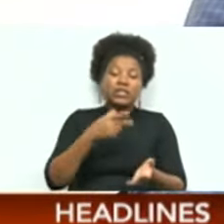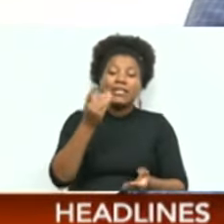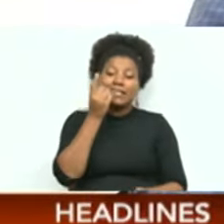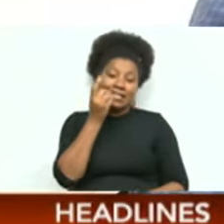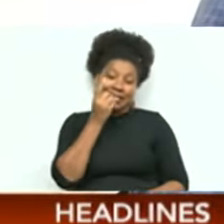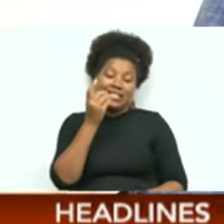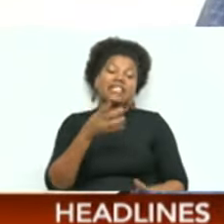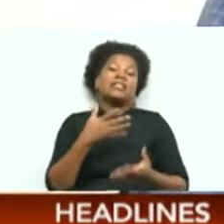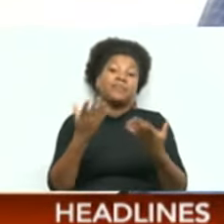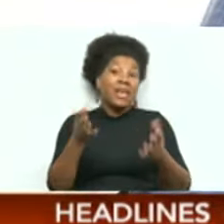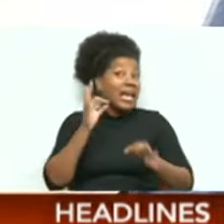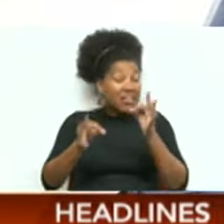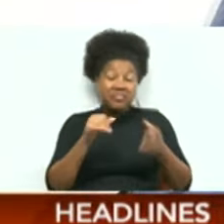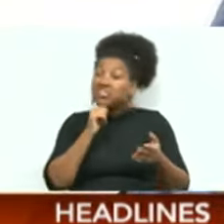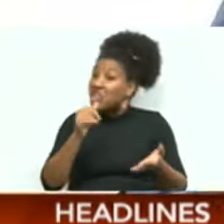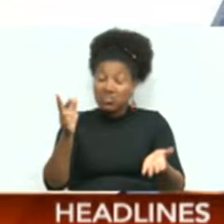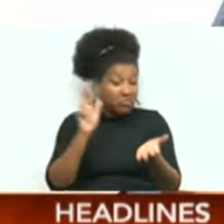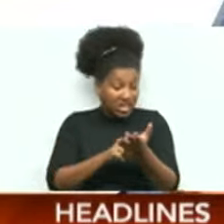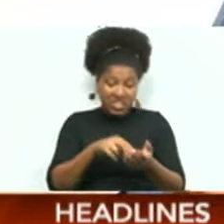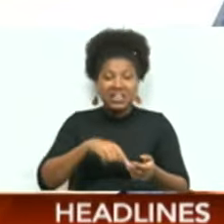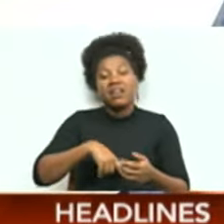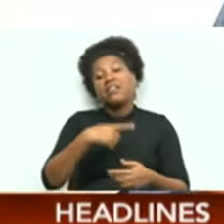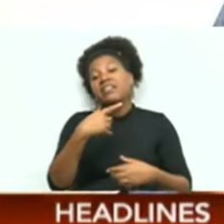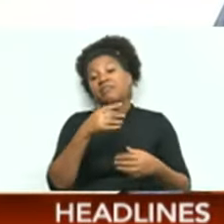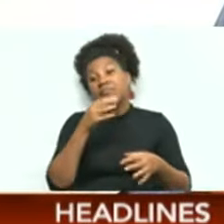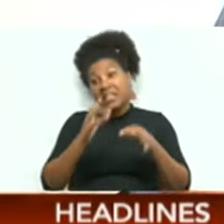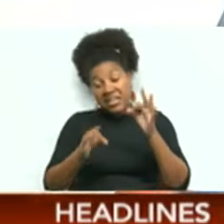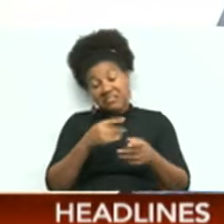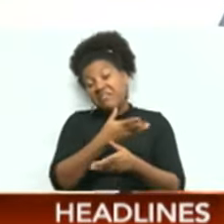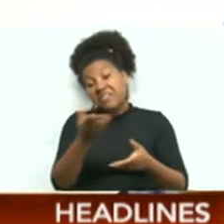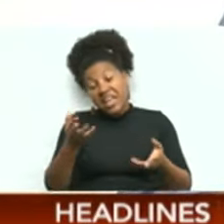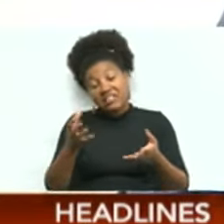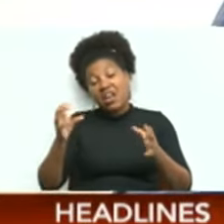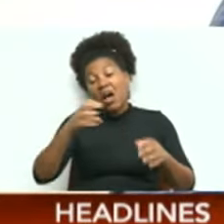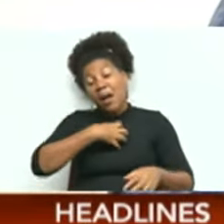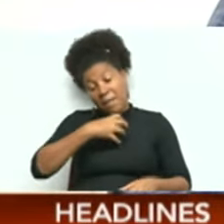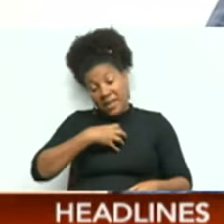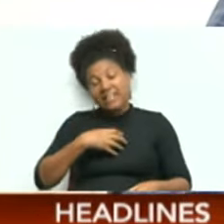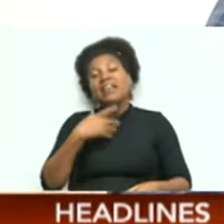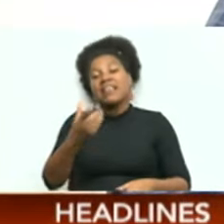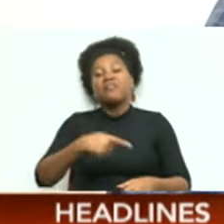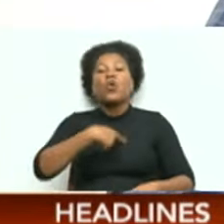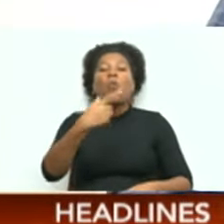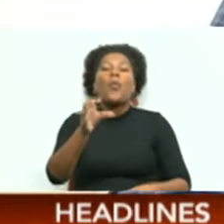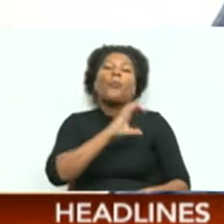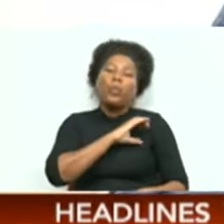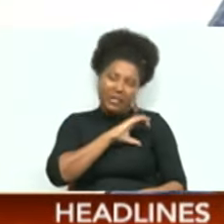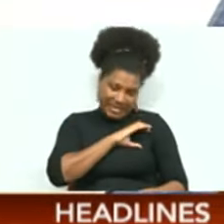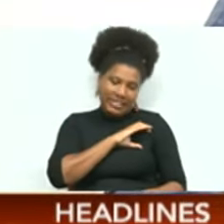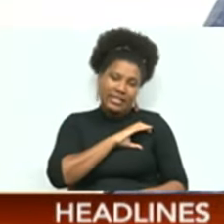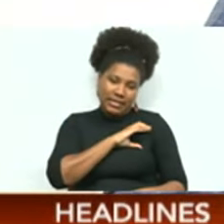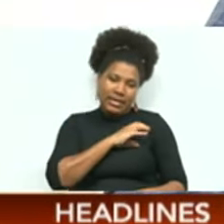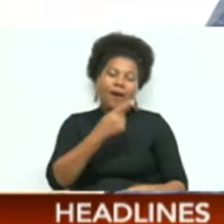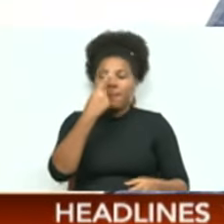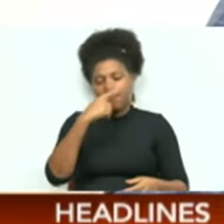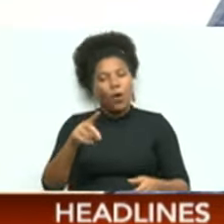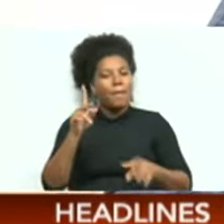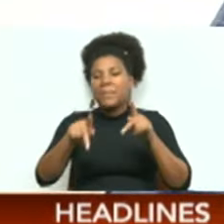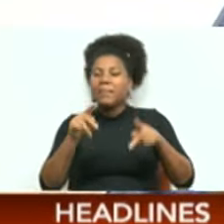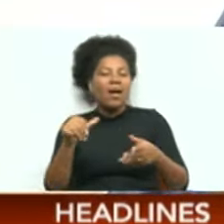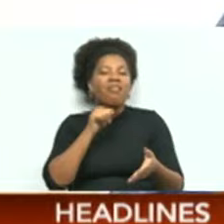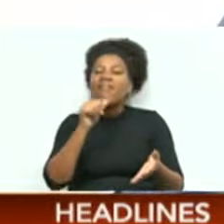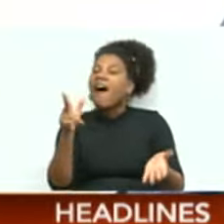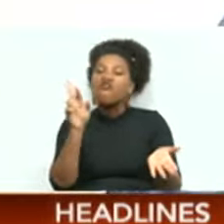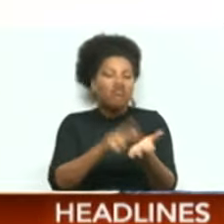to at least address that issue. If there's a complaint, the complaint has to go through the police, right, then the police has to investigate it.